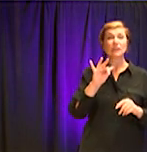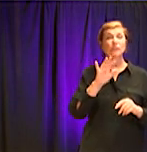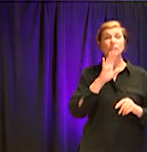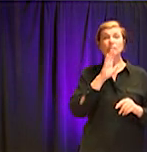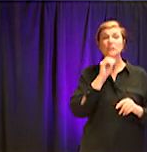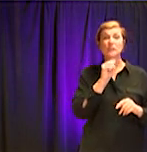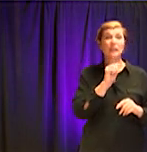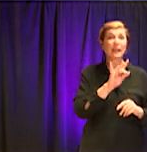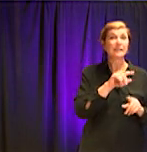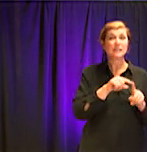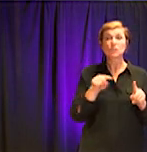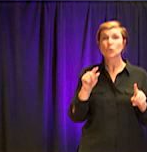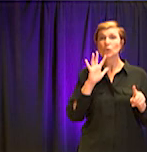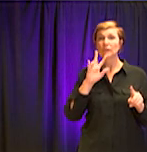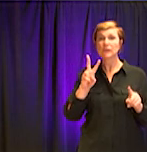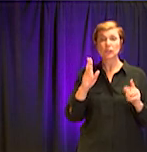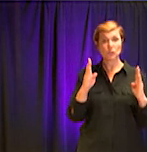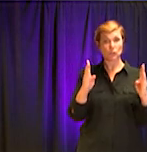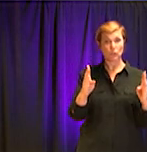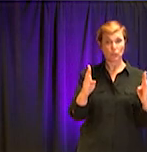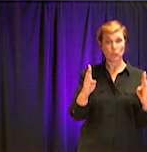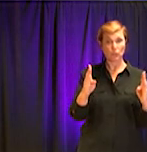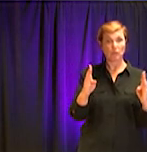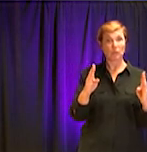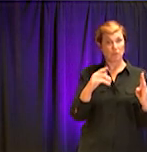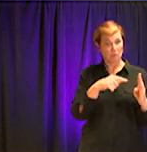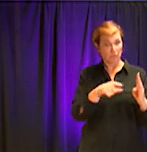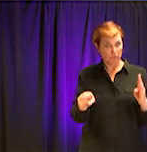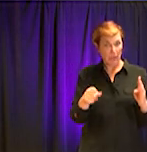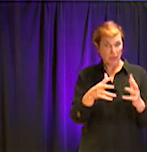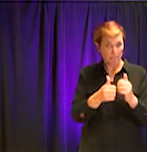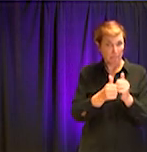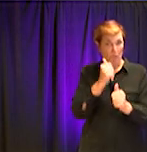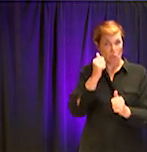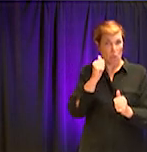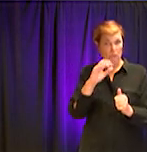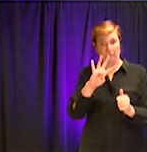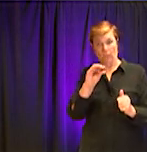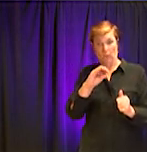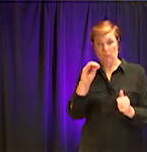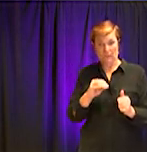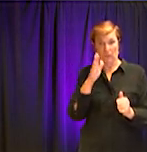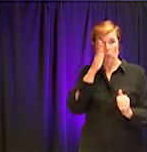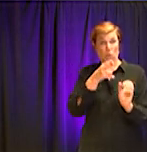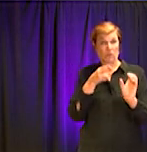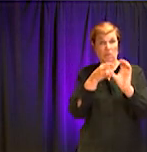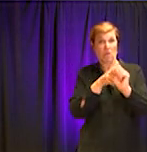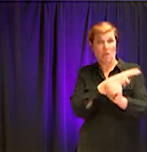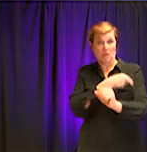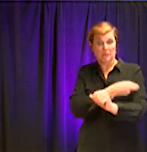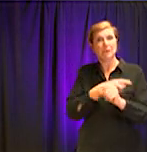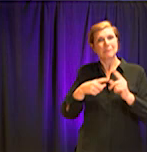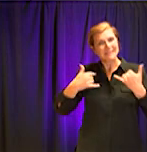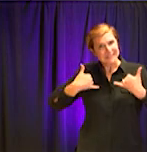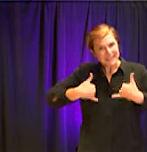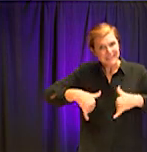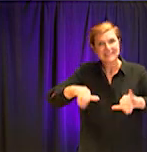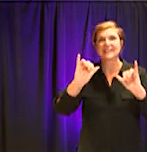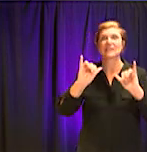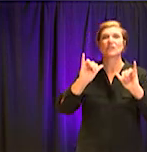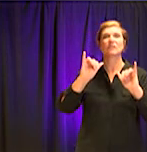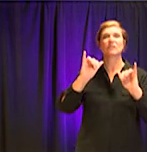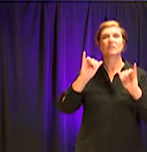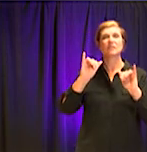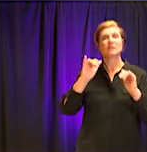well from the hospital, um, it's a, it's a real concern. People should implement social distancing and try to stay well. We, we all should act